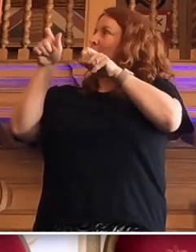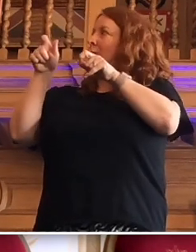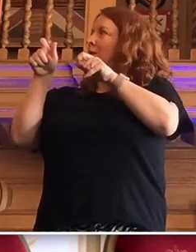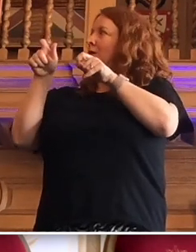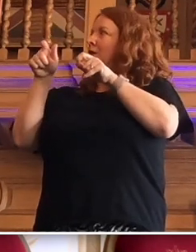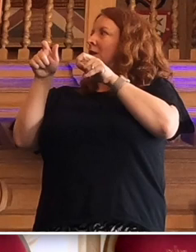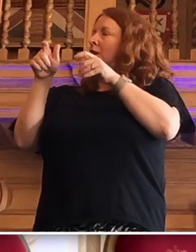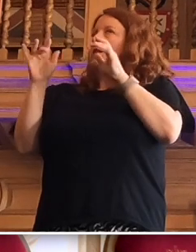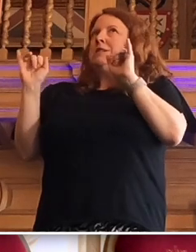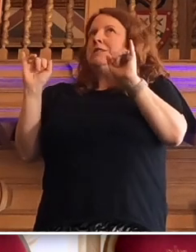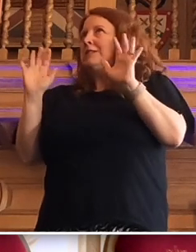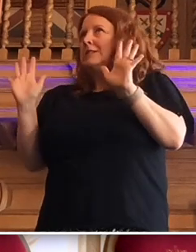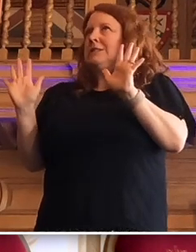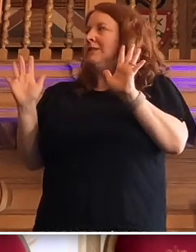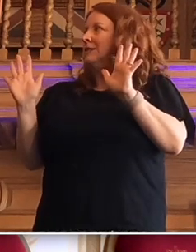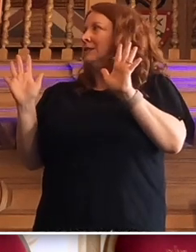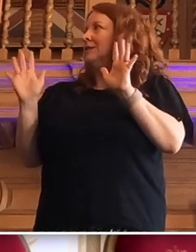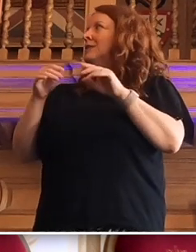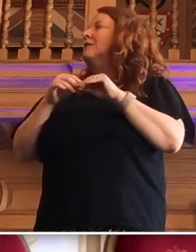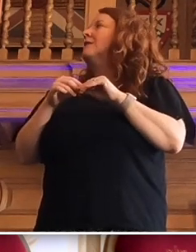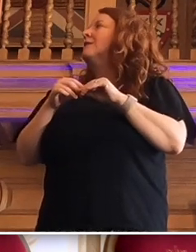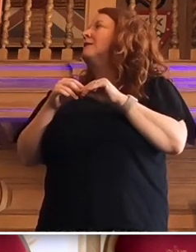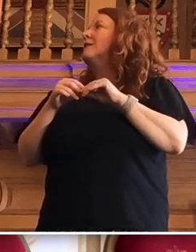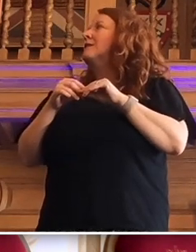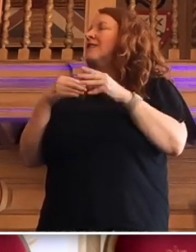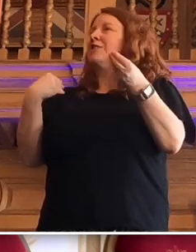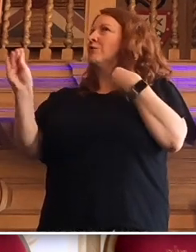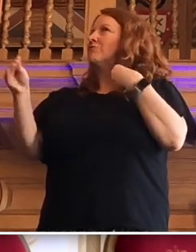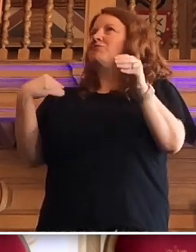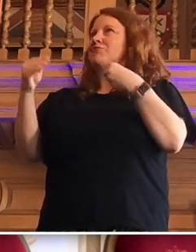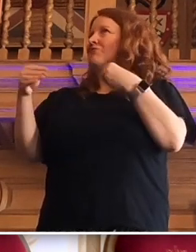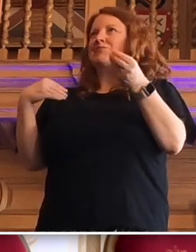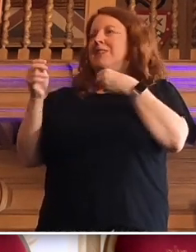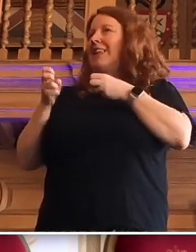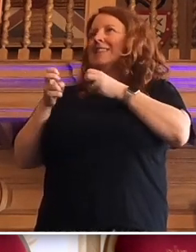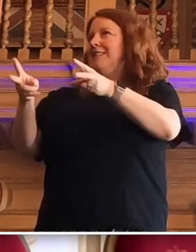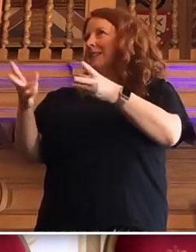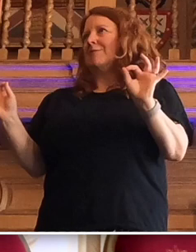Really suffer. There's no flexibility in the system.